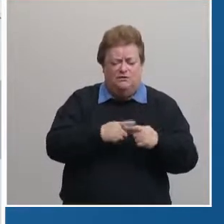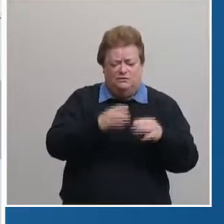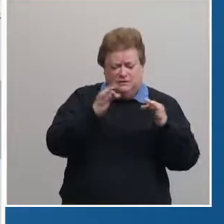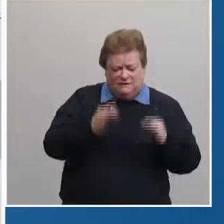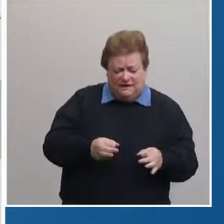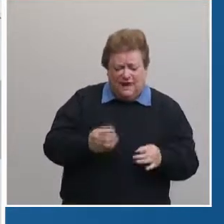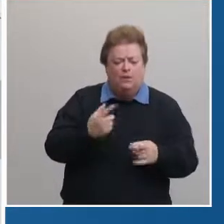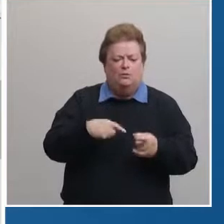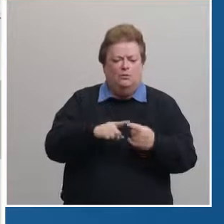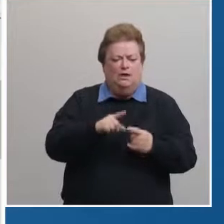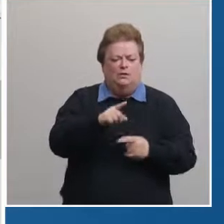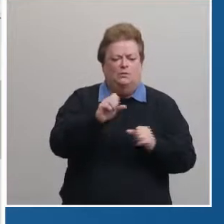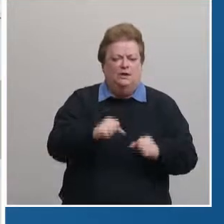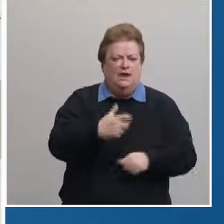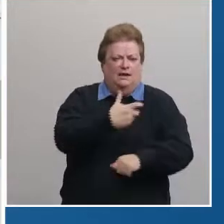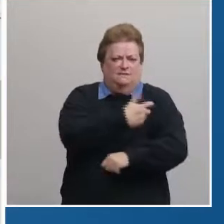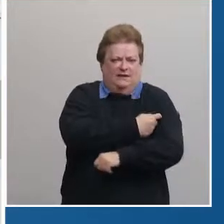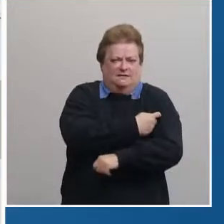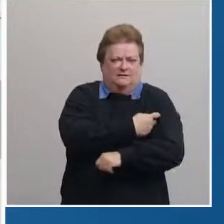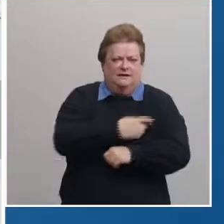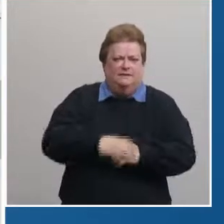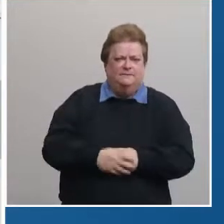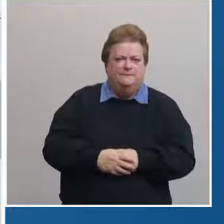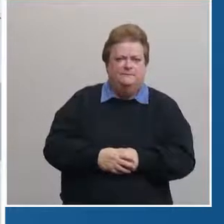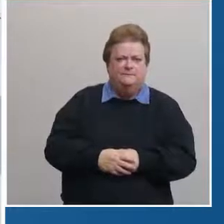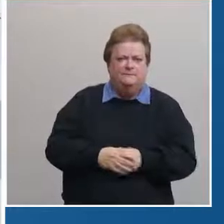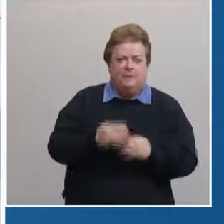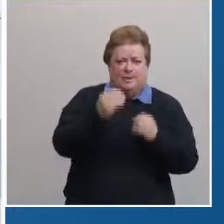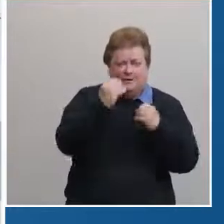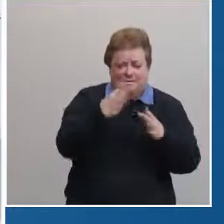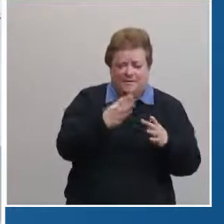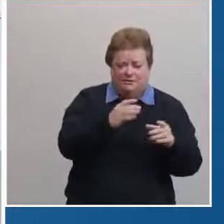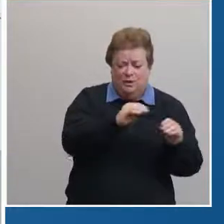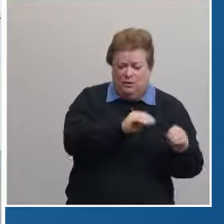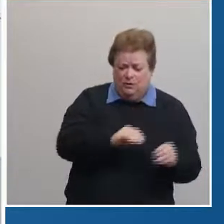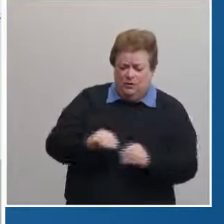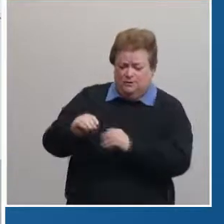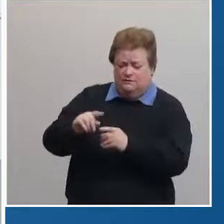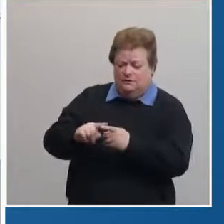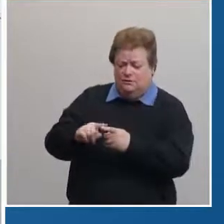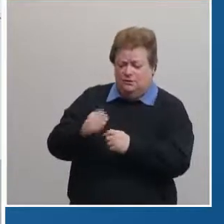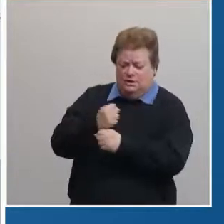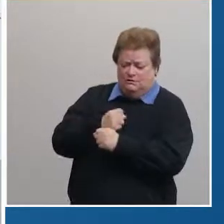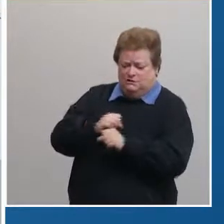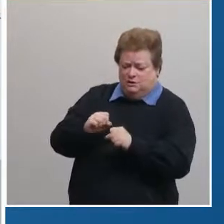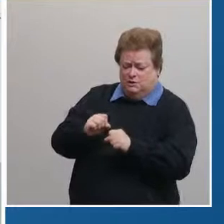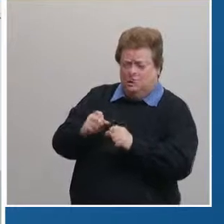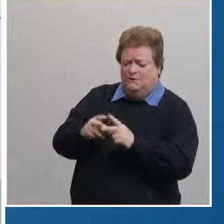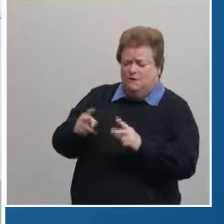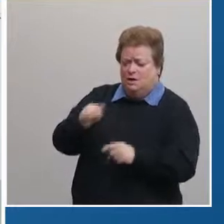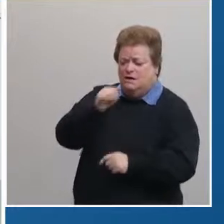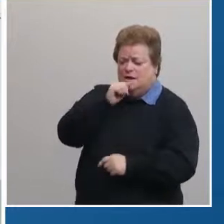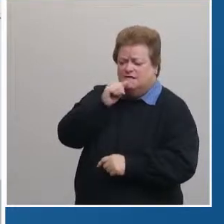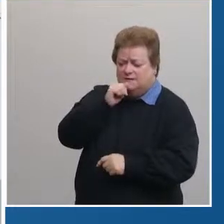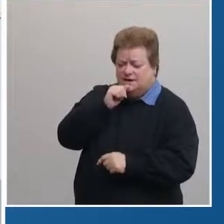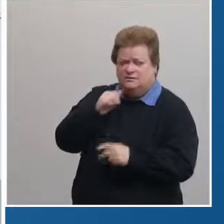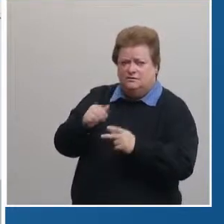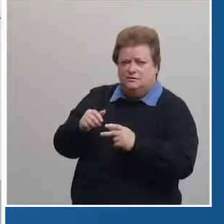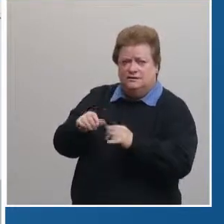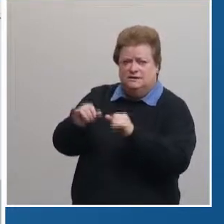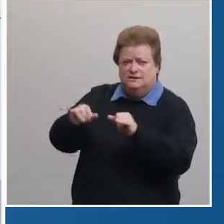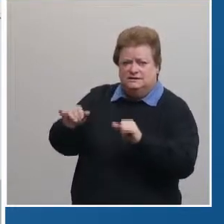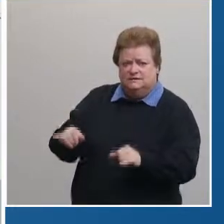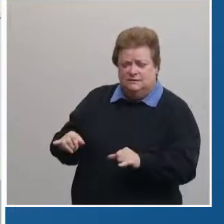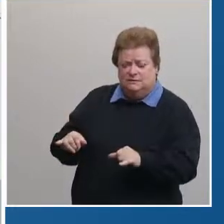individual can be vaccinated the information goes into a secure system and is strictly confidential as